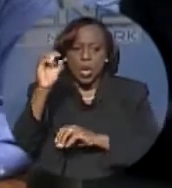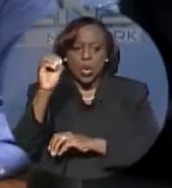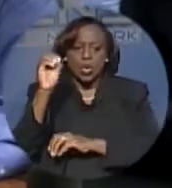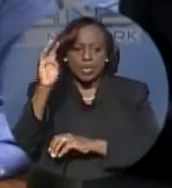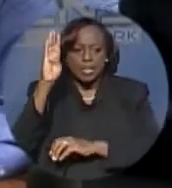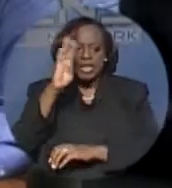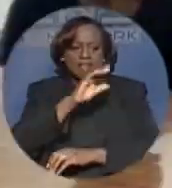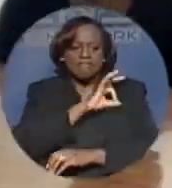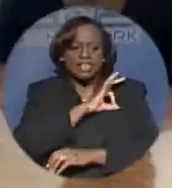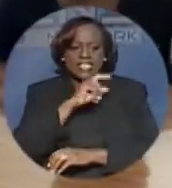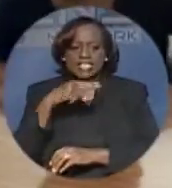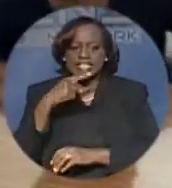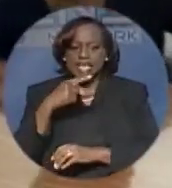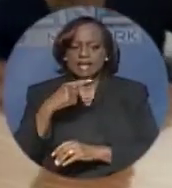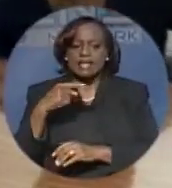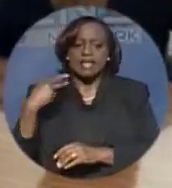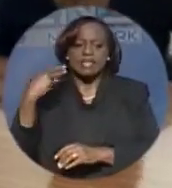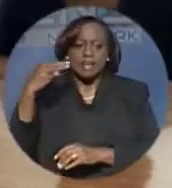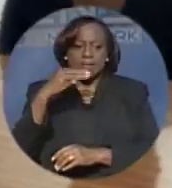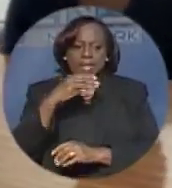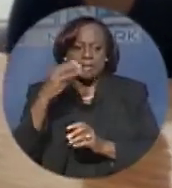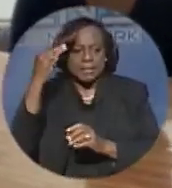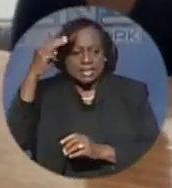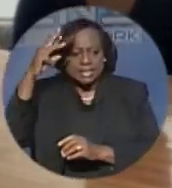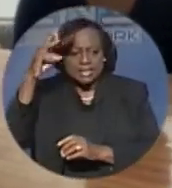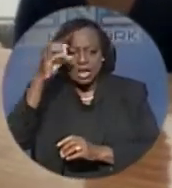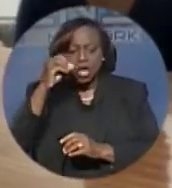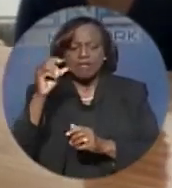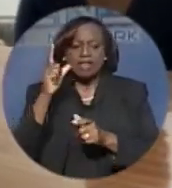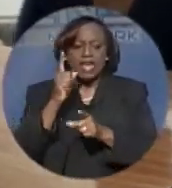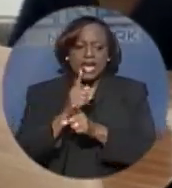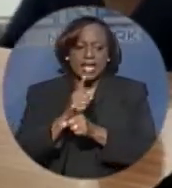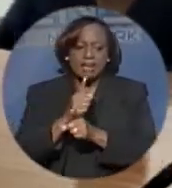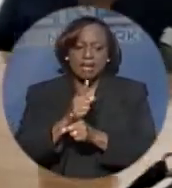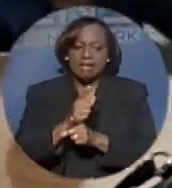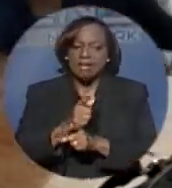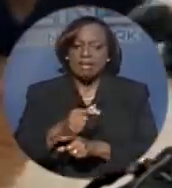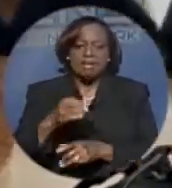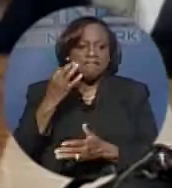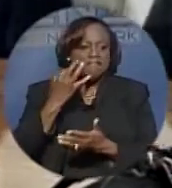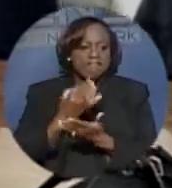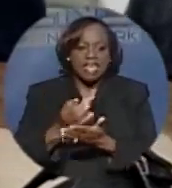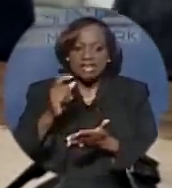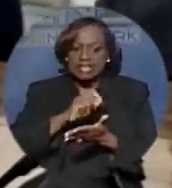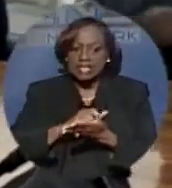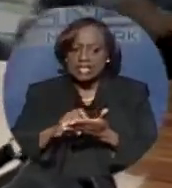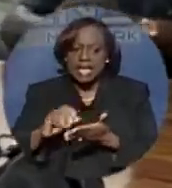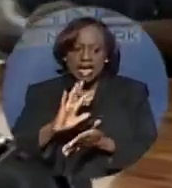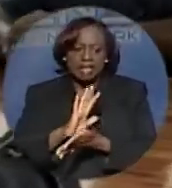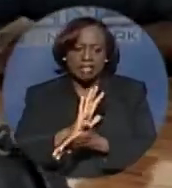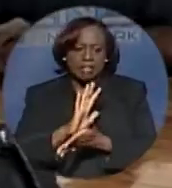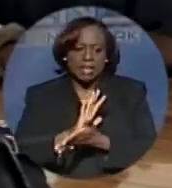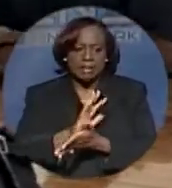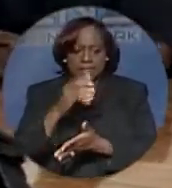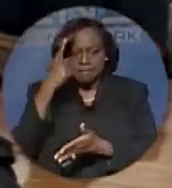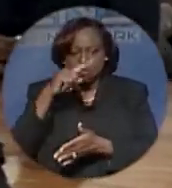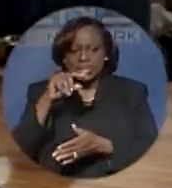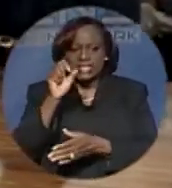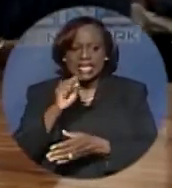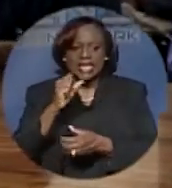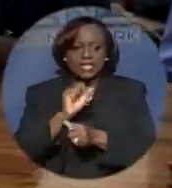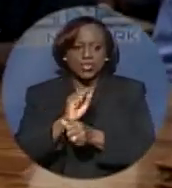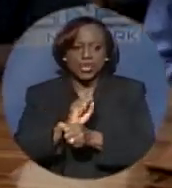that the Minister of Labor's failure to sign a strike certificate for the Customs Union, failure to recognize a union for sandals workers,